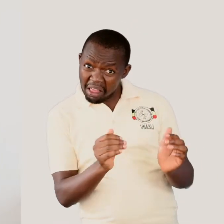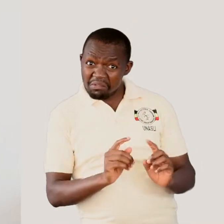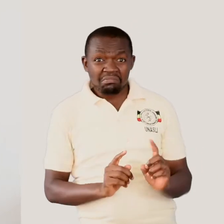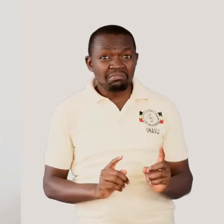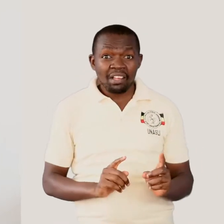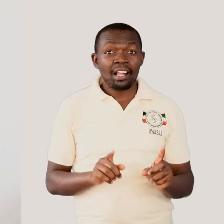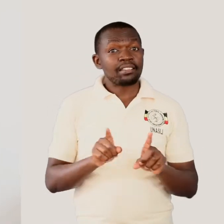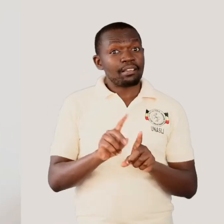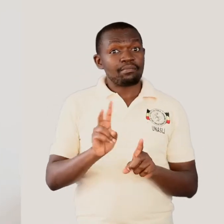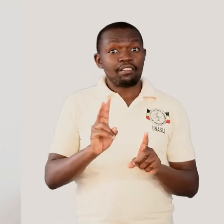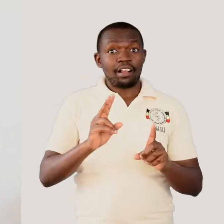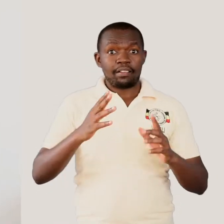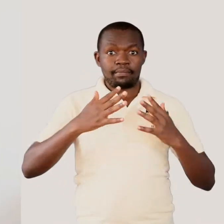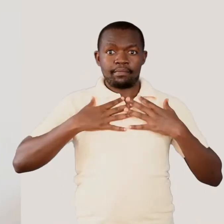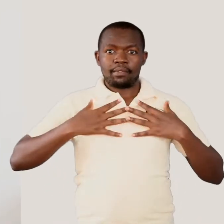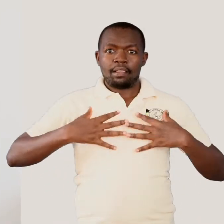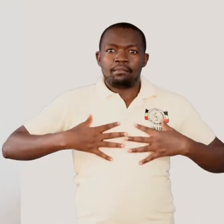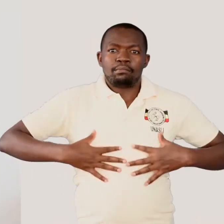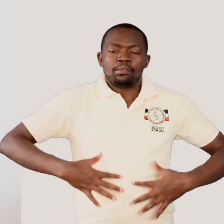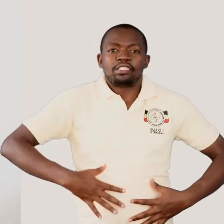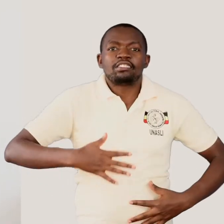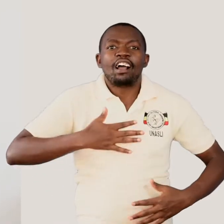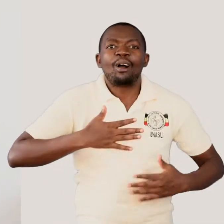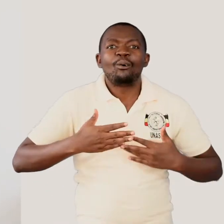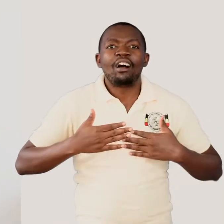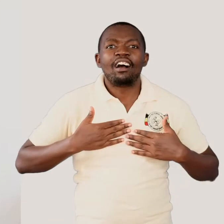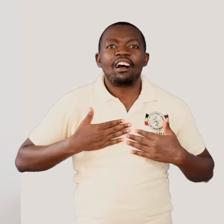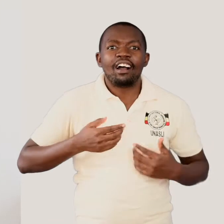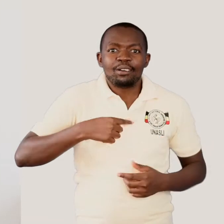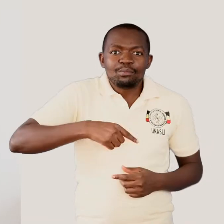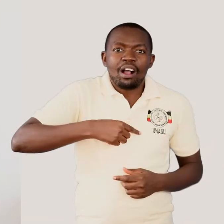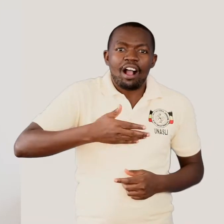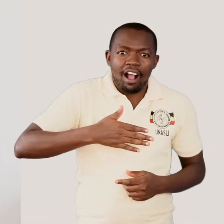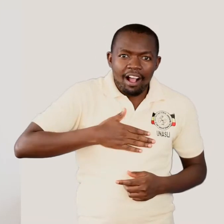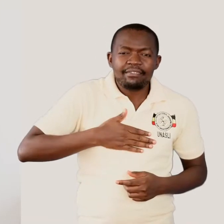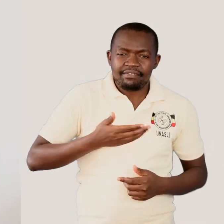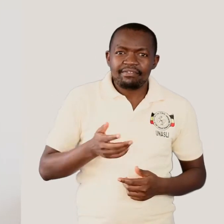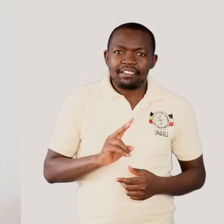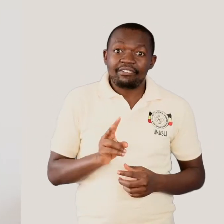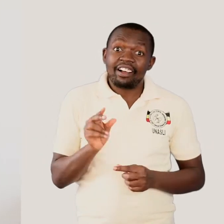there are the processes which are chemical in nature.